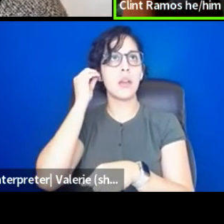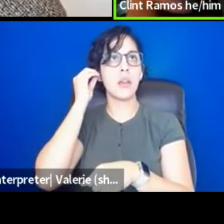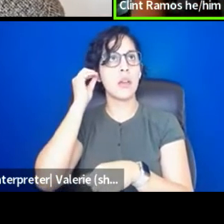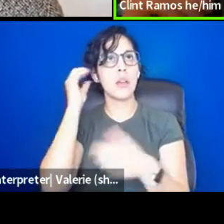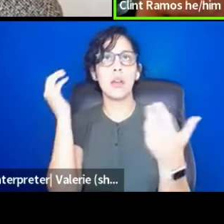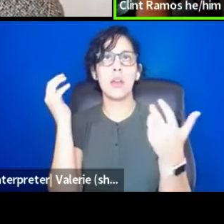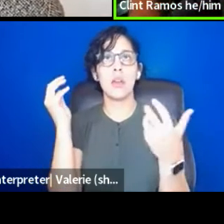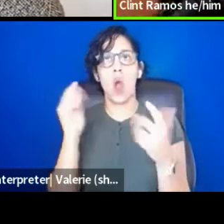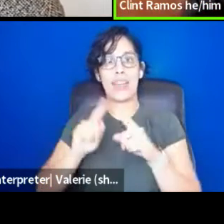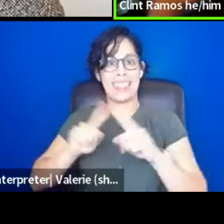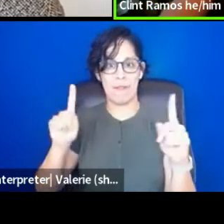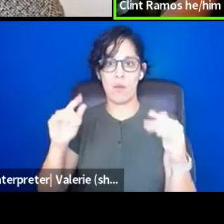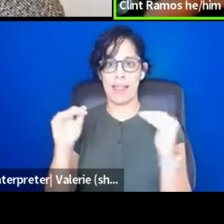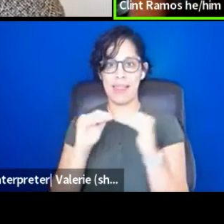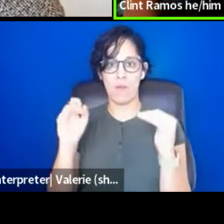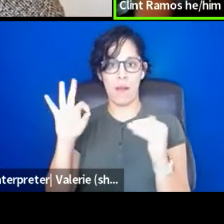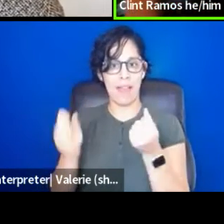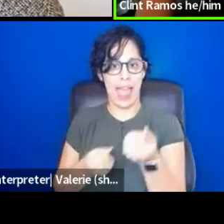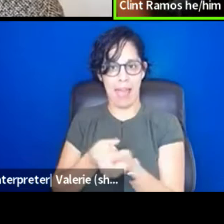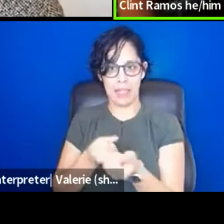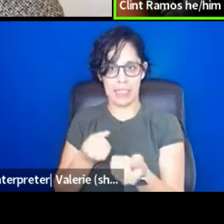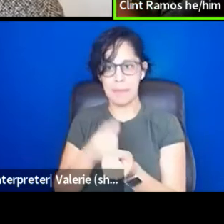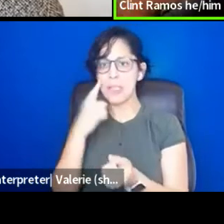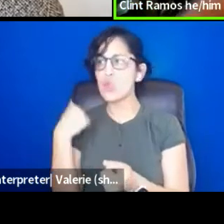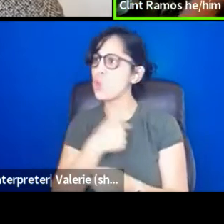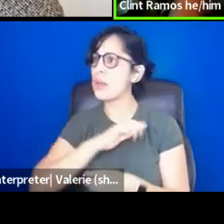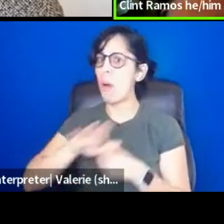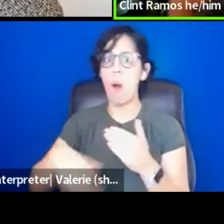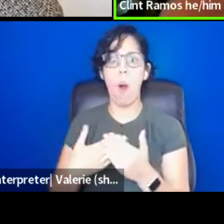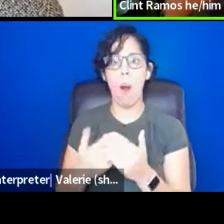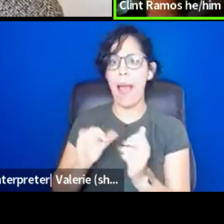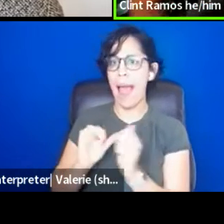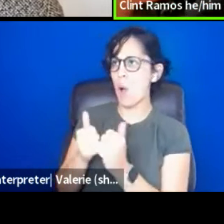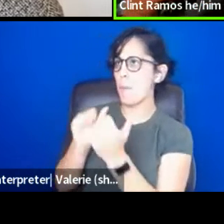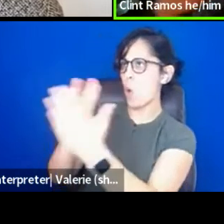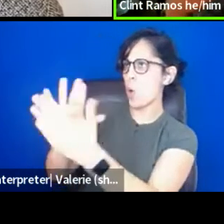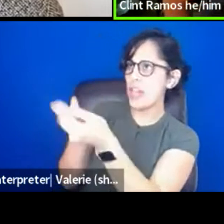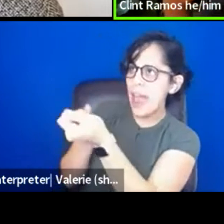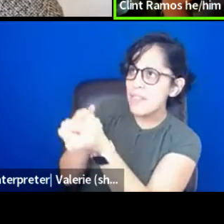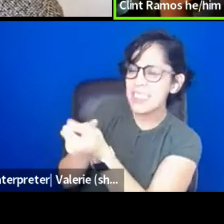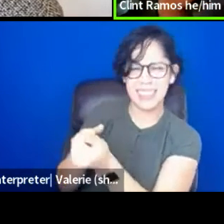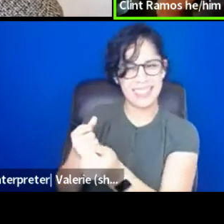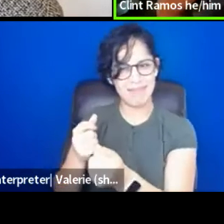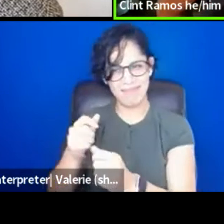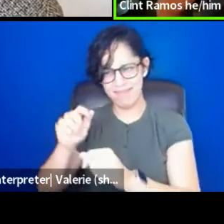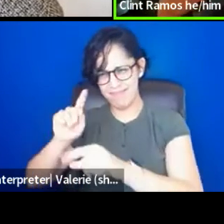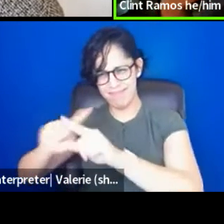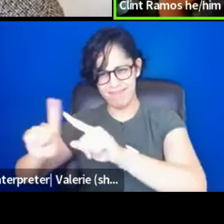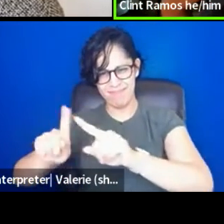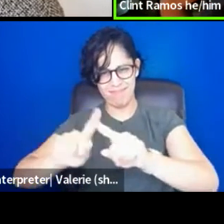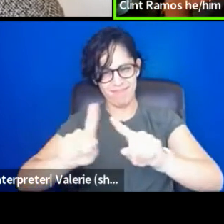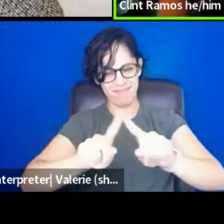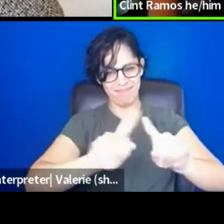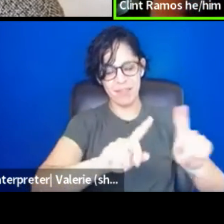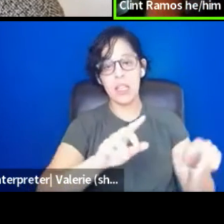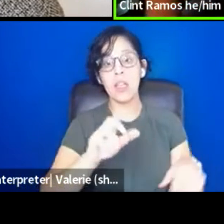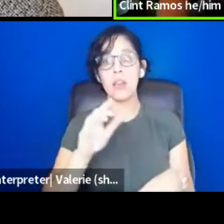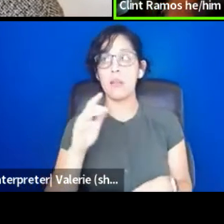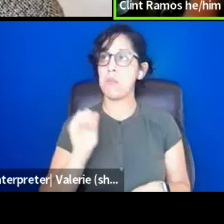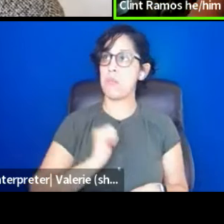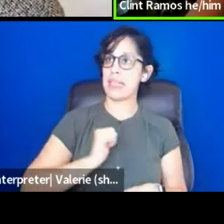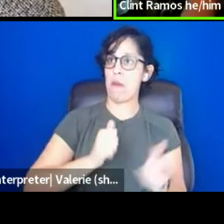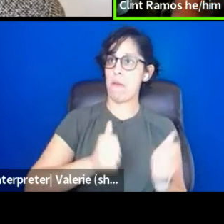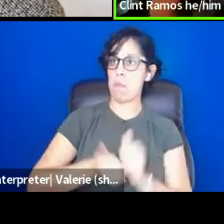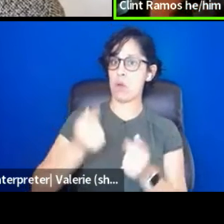a different level of advocacy, because we all advocate differently, right? And, and for me, I think part of where I'm most